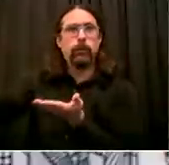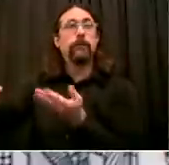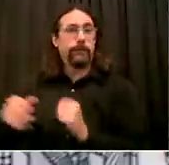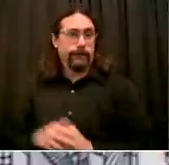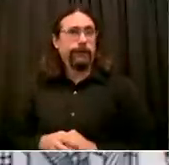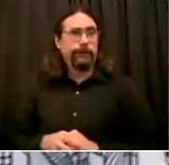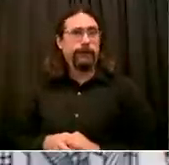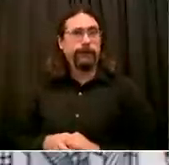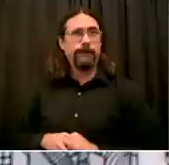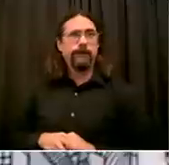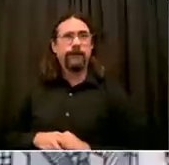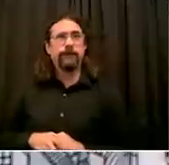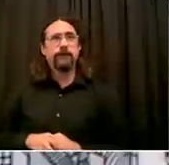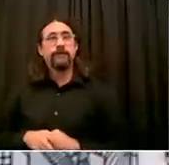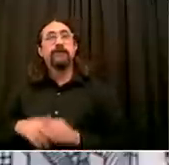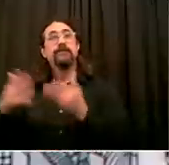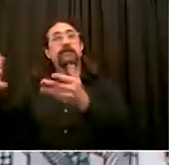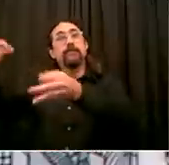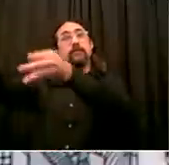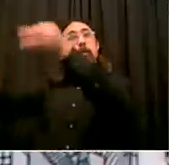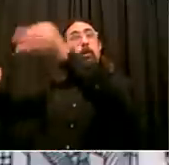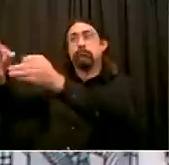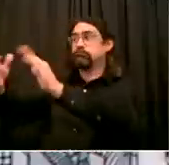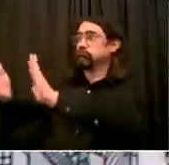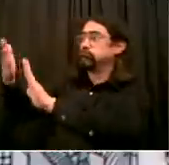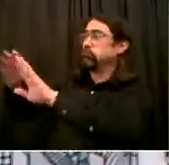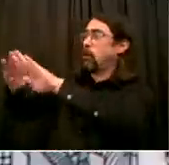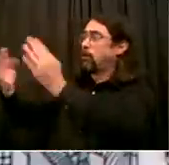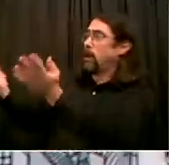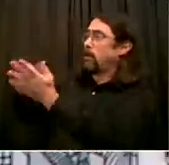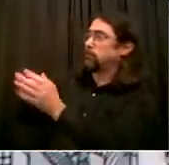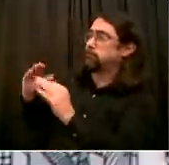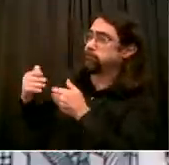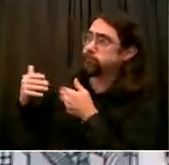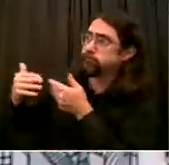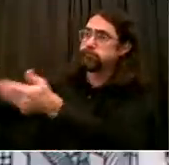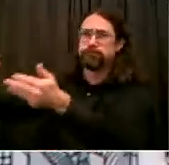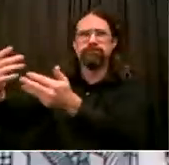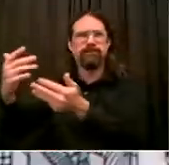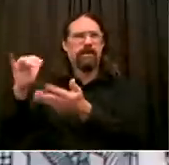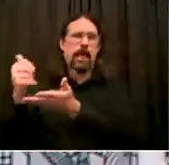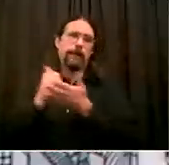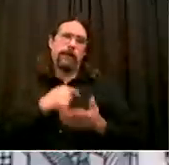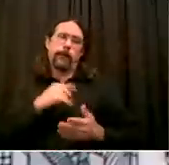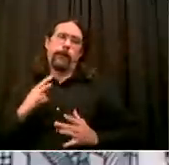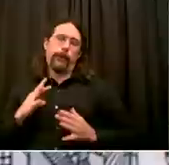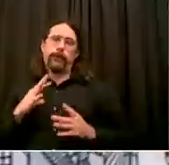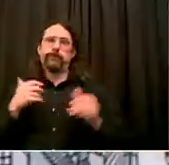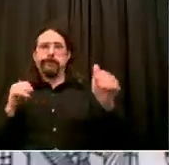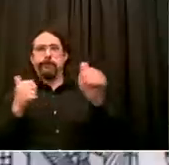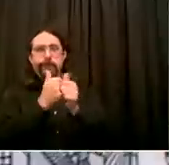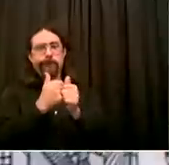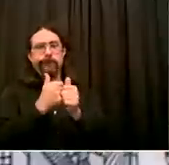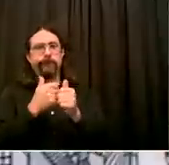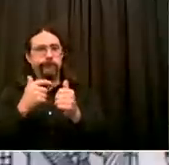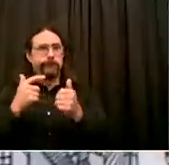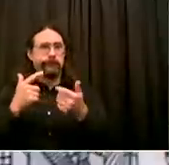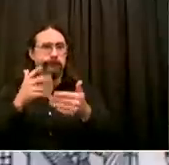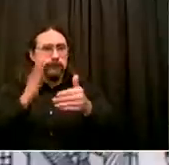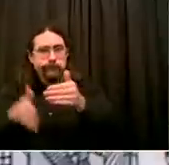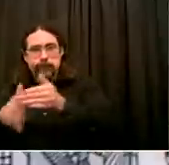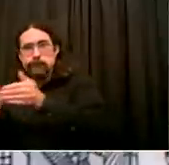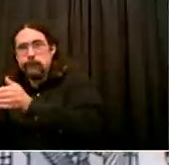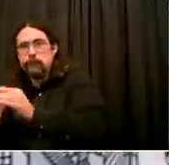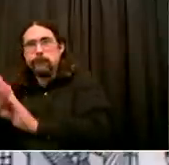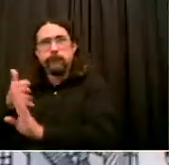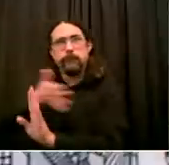horrible, aberrant situation of 2020, we will not repeat because we went through hell, and now we're working our way out